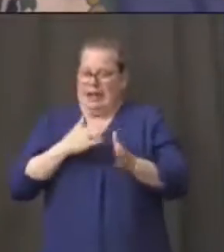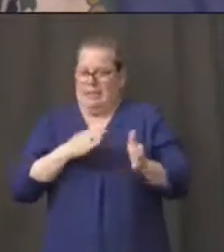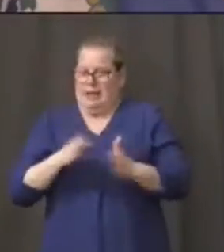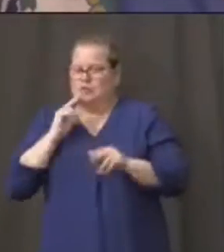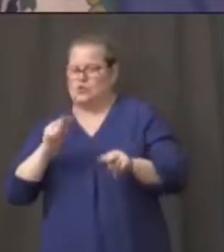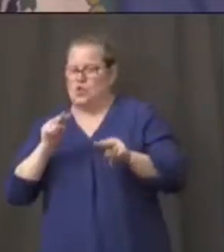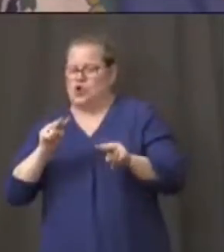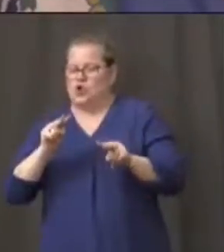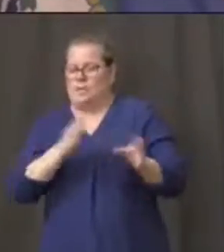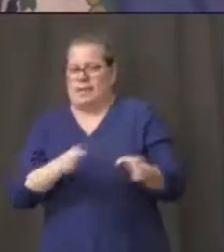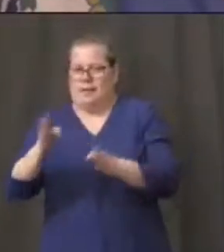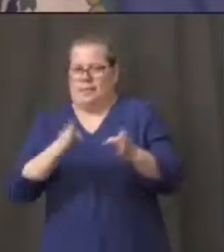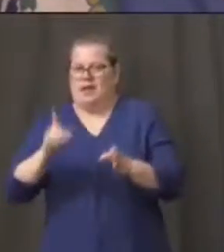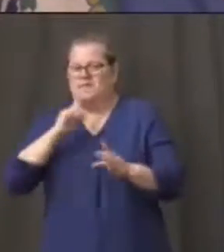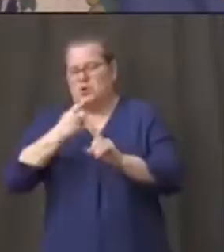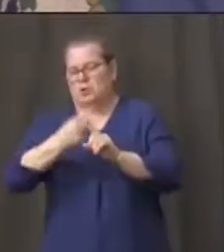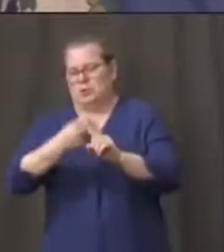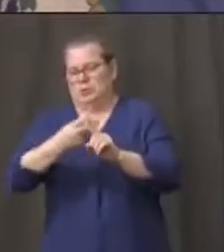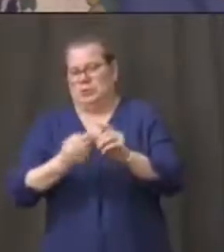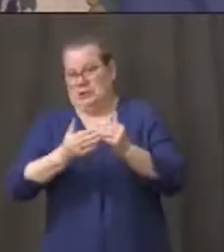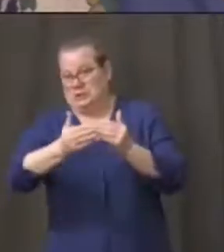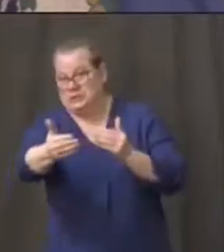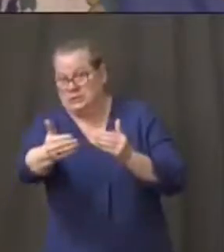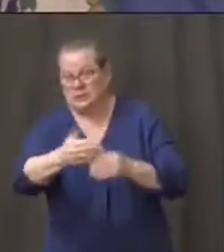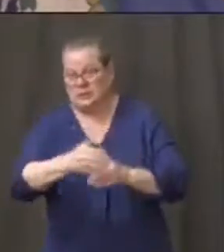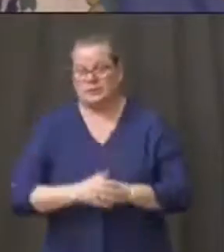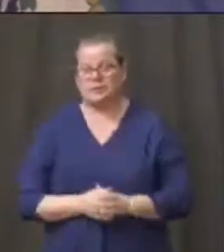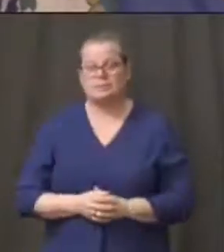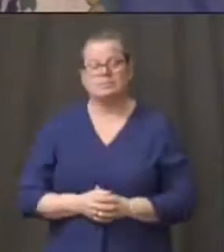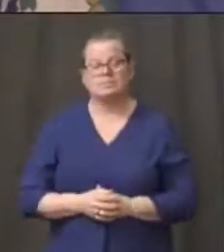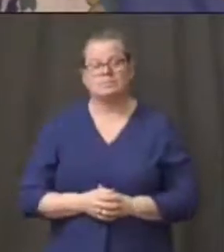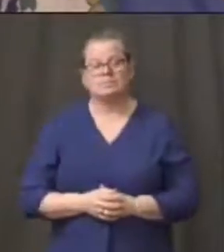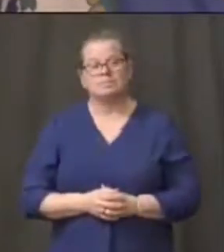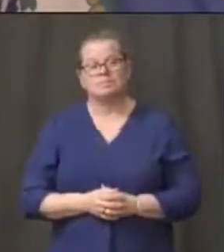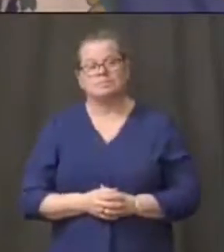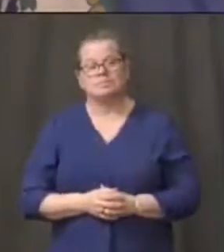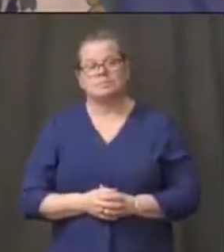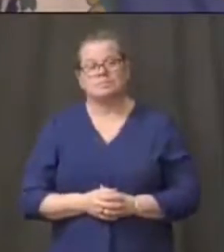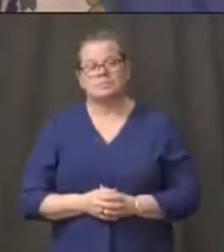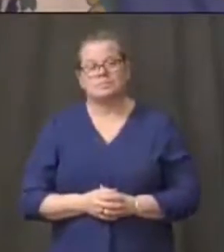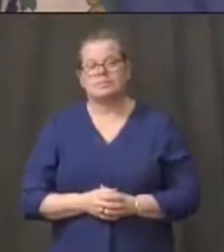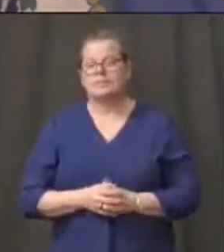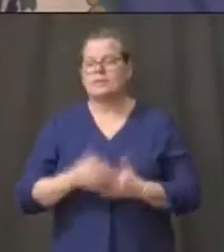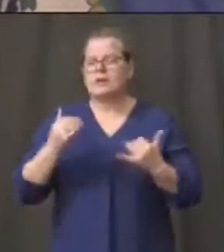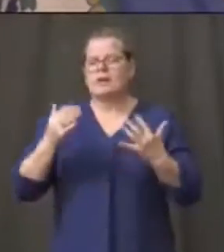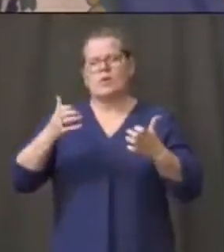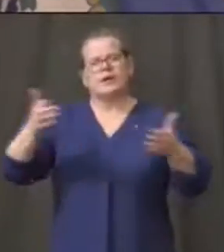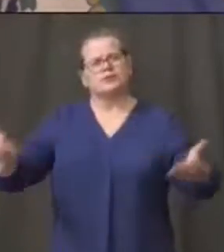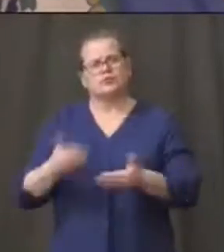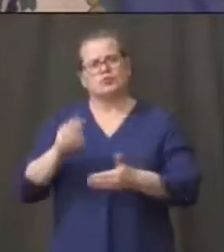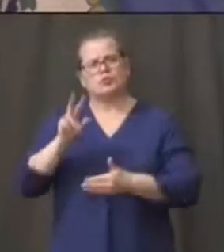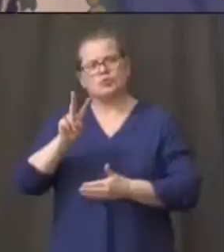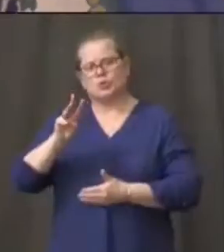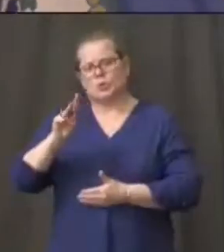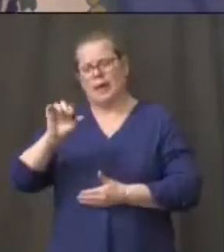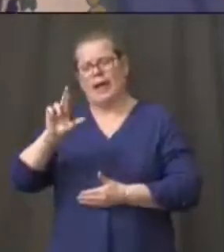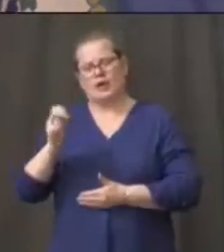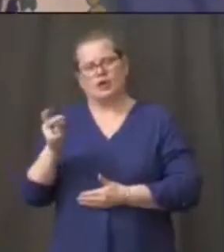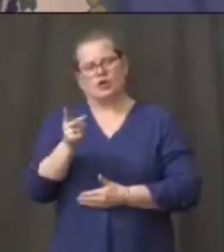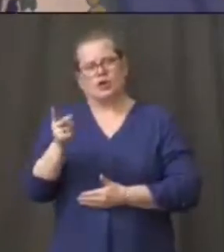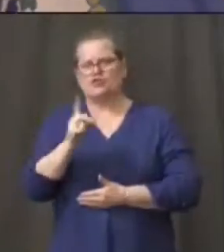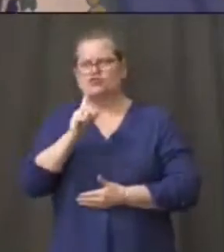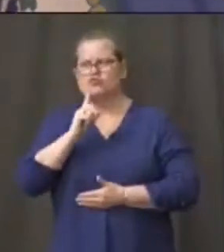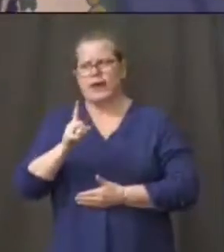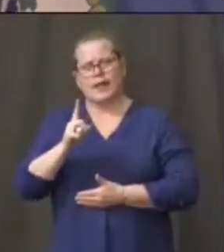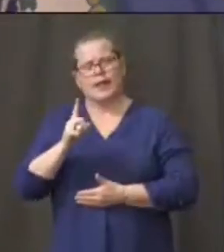I just want to, you know, introduce two mayors I've gotten to know really well and I think the world of. And I want them to